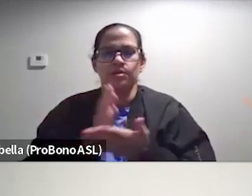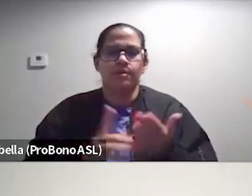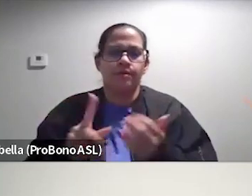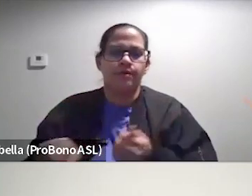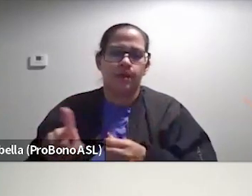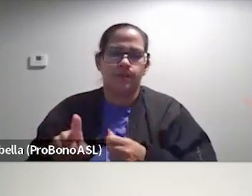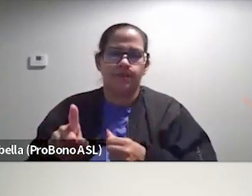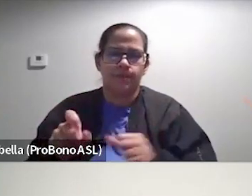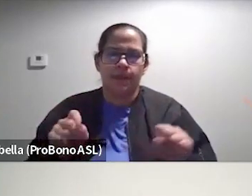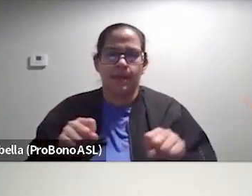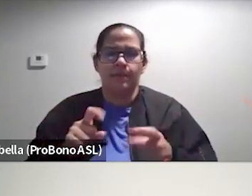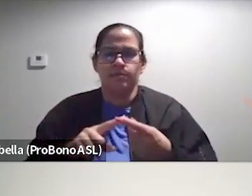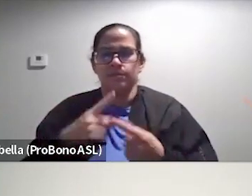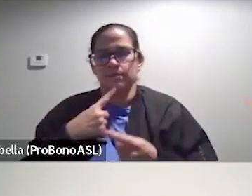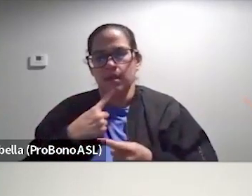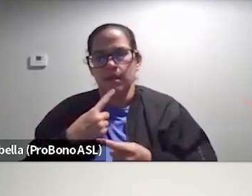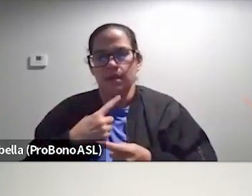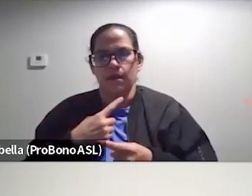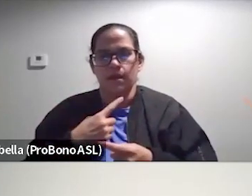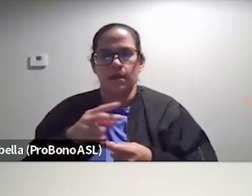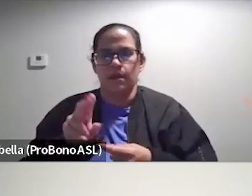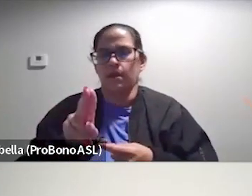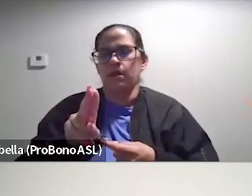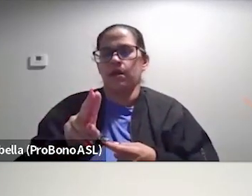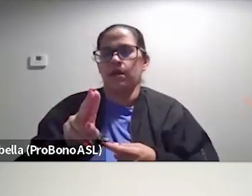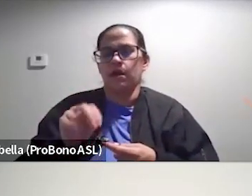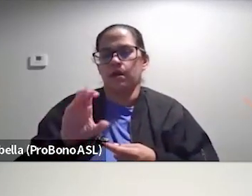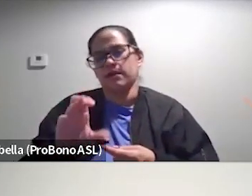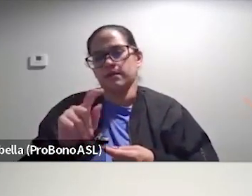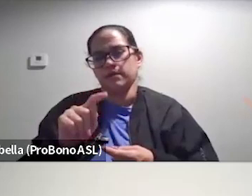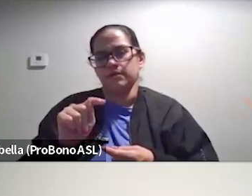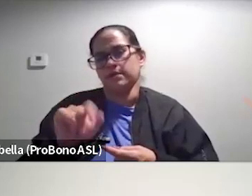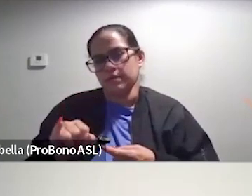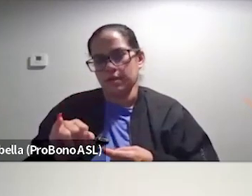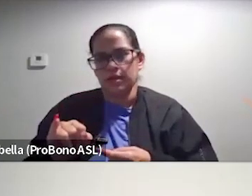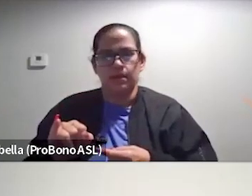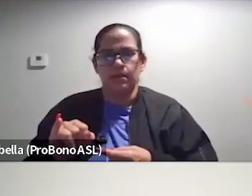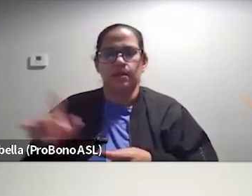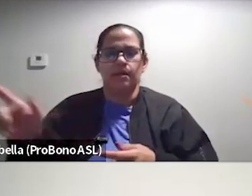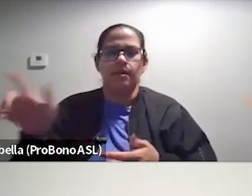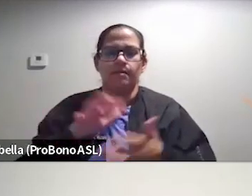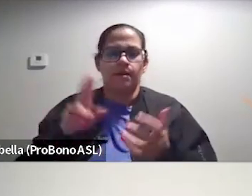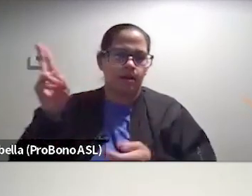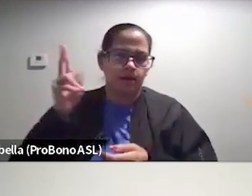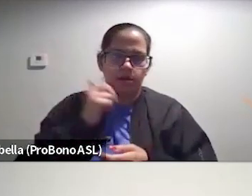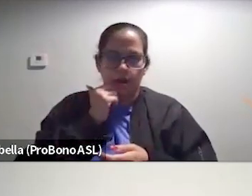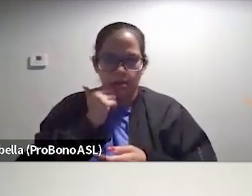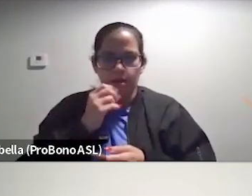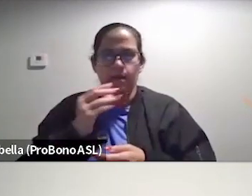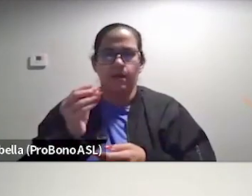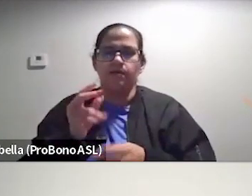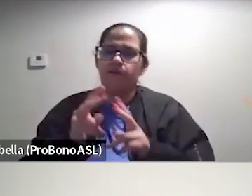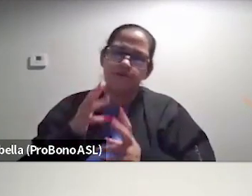are able to say, to me, you know, they're able to, to kind of mix uncle and aunt. And it's very